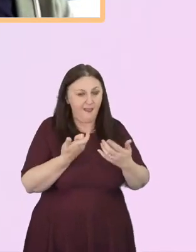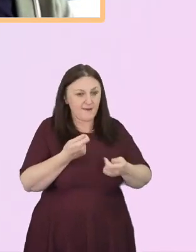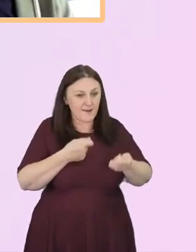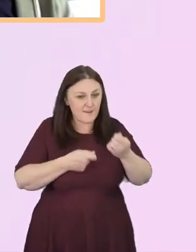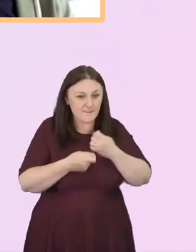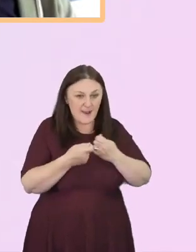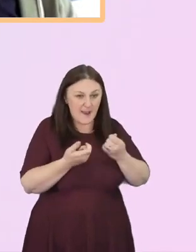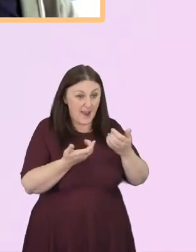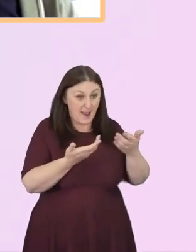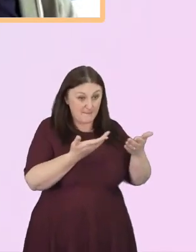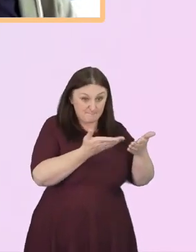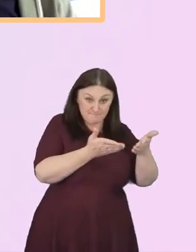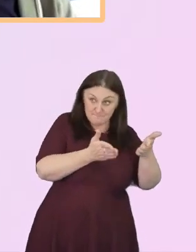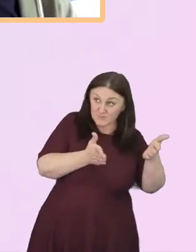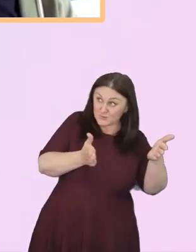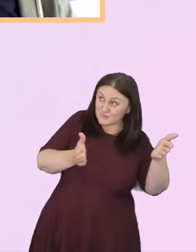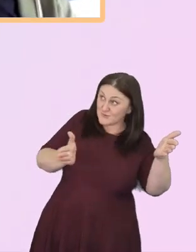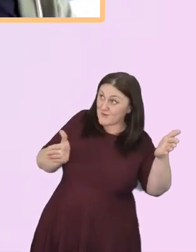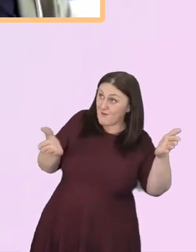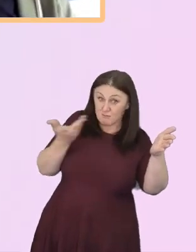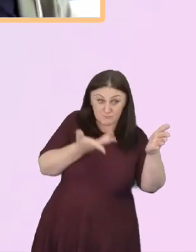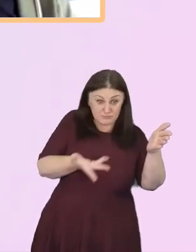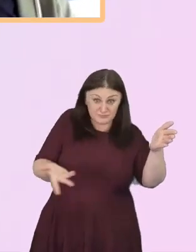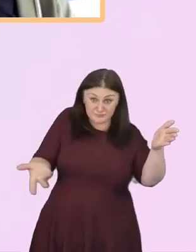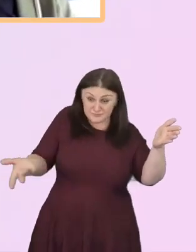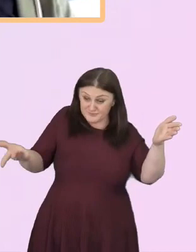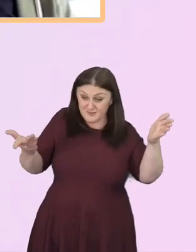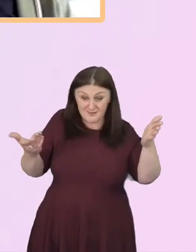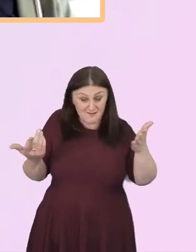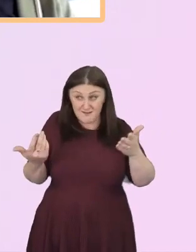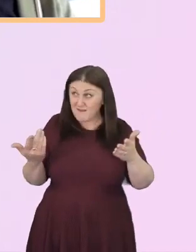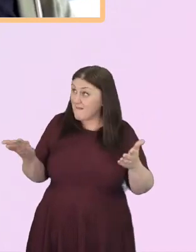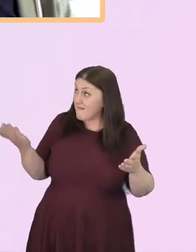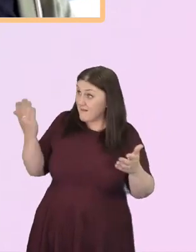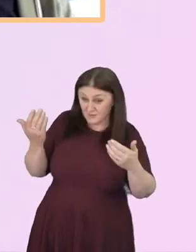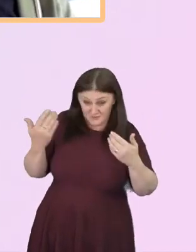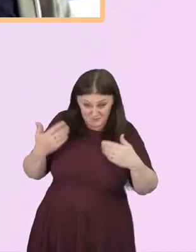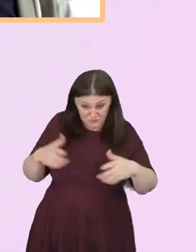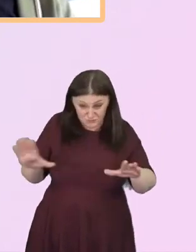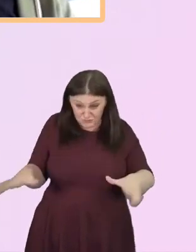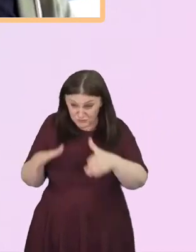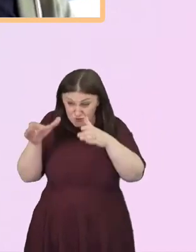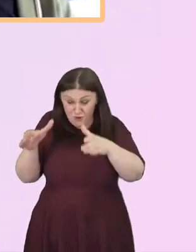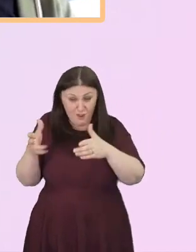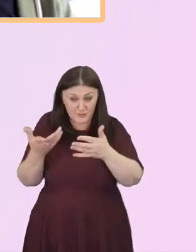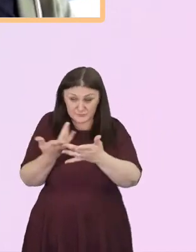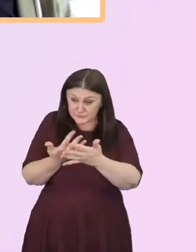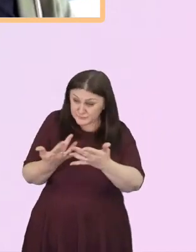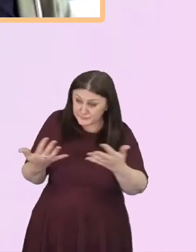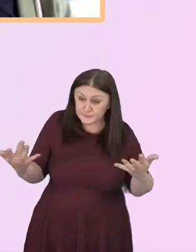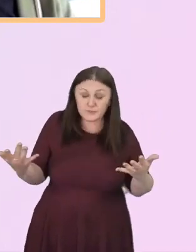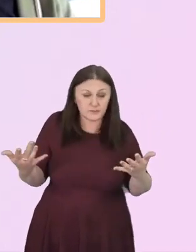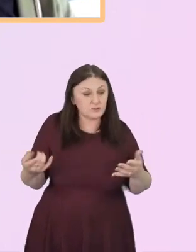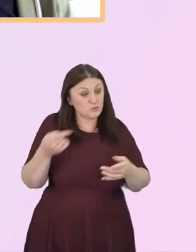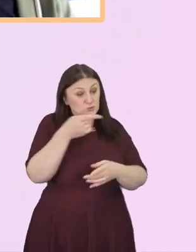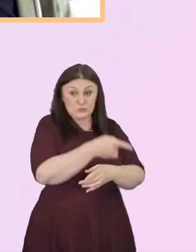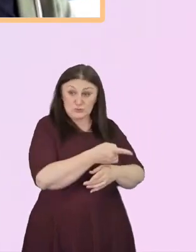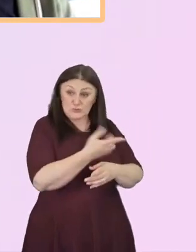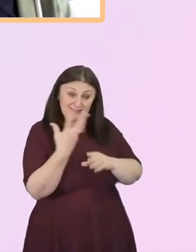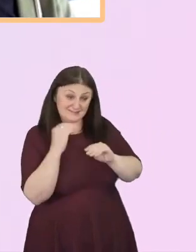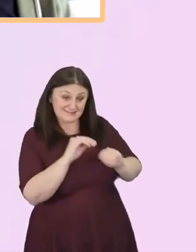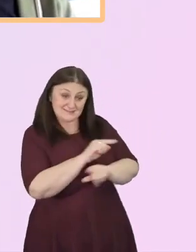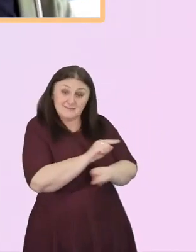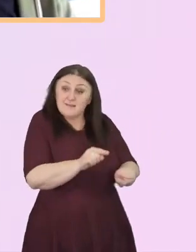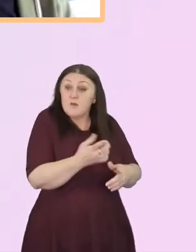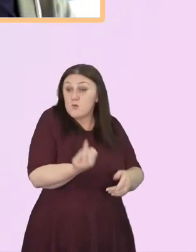riches of the world church or even the UK church to a congregation that is predominantly white. Yeah.